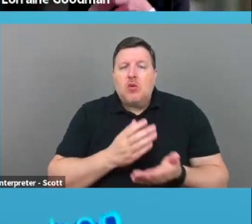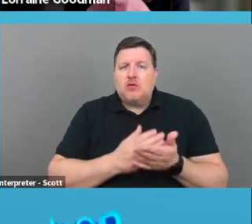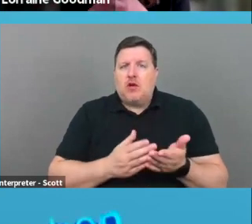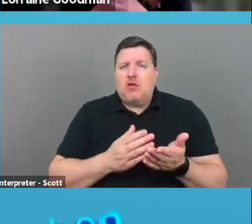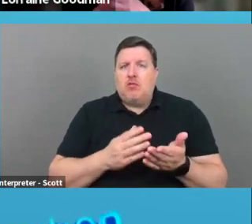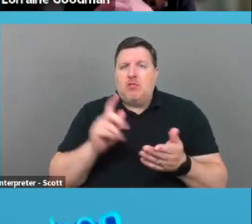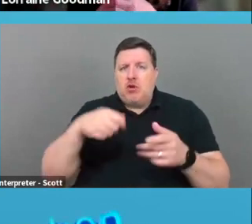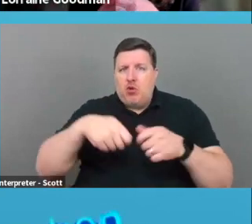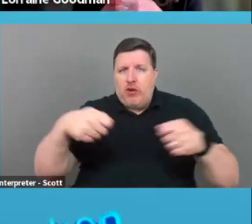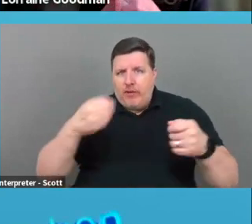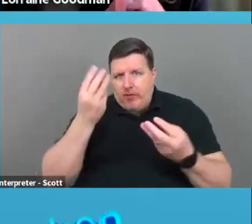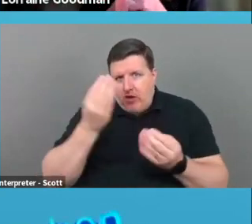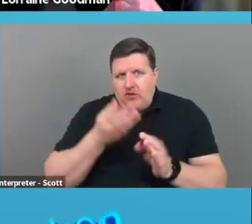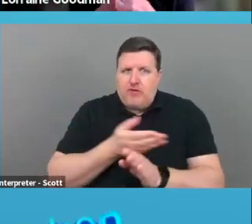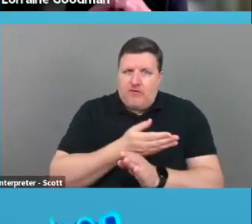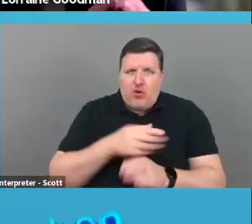So, um,